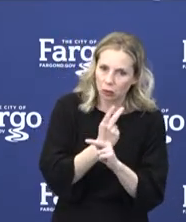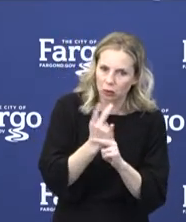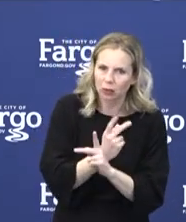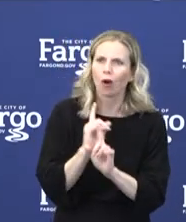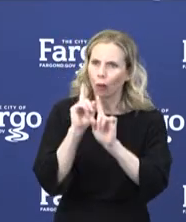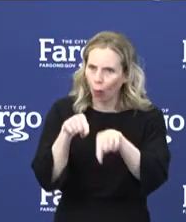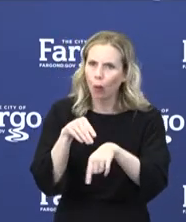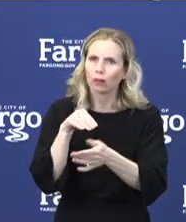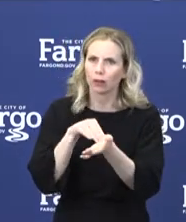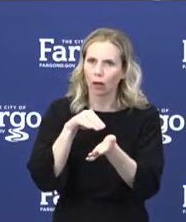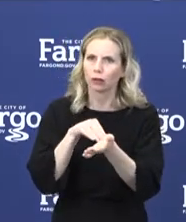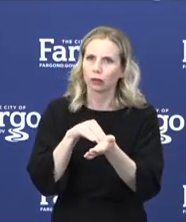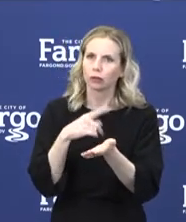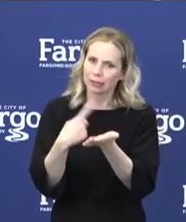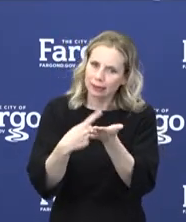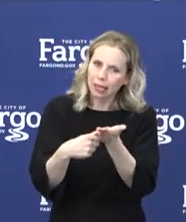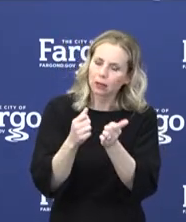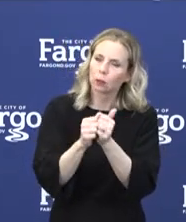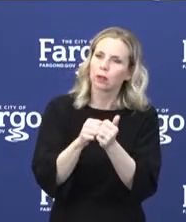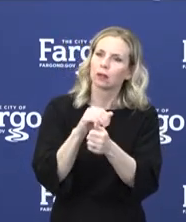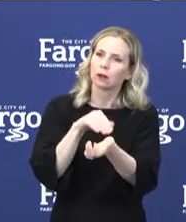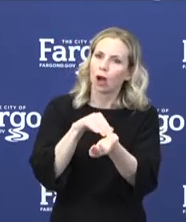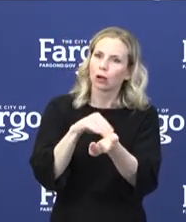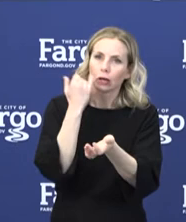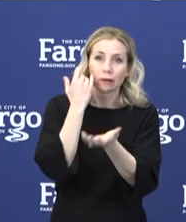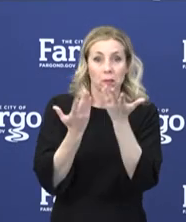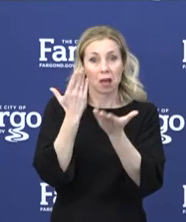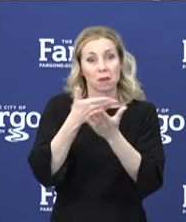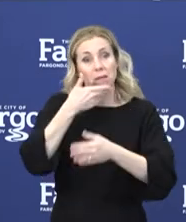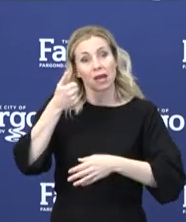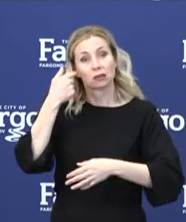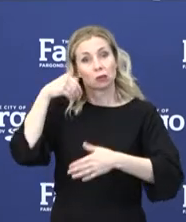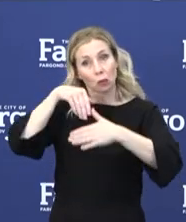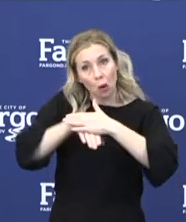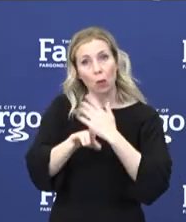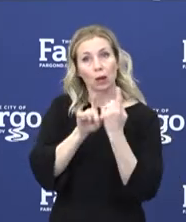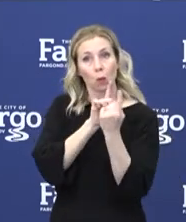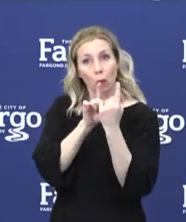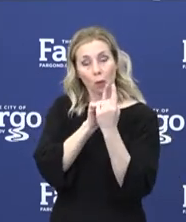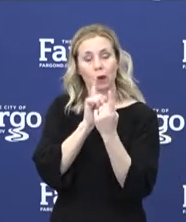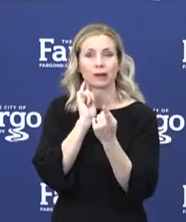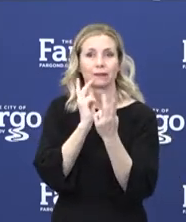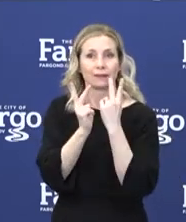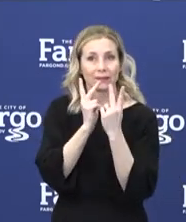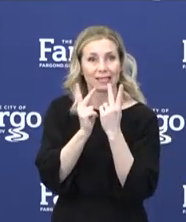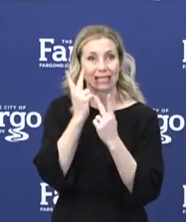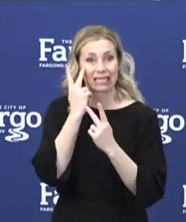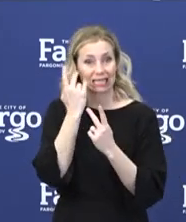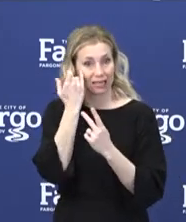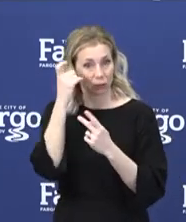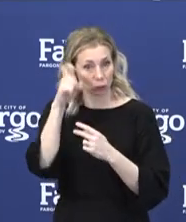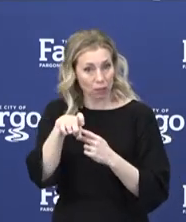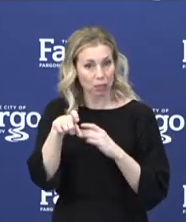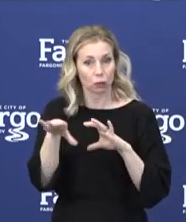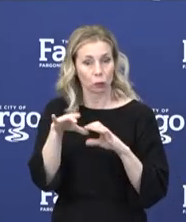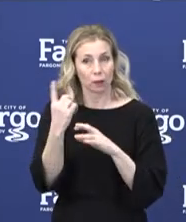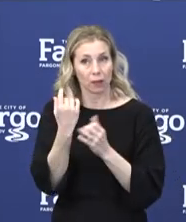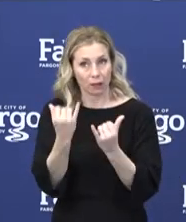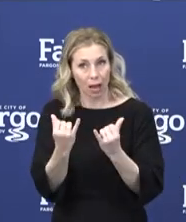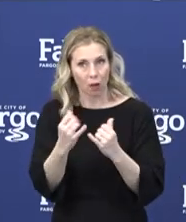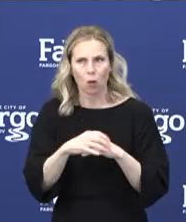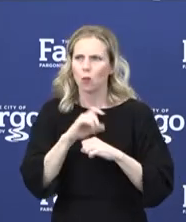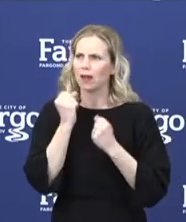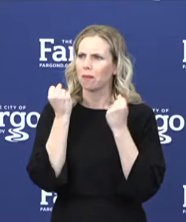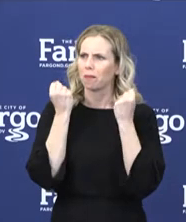Confirm with your clinician if it might be best for you to be seen in person for your health condition. And we have plenty of